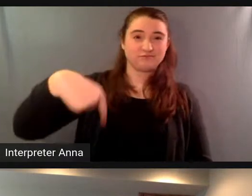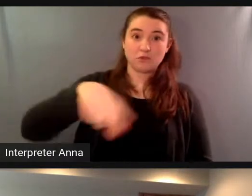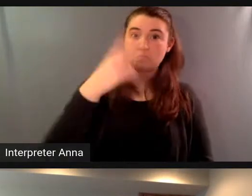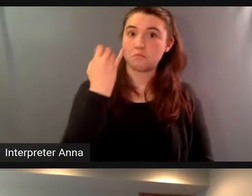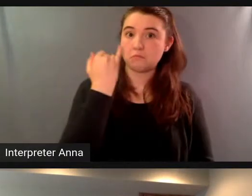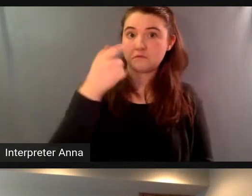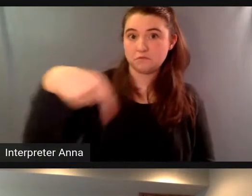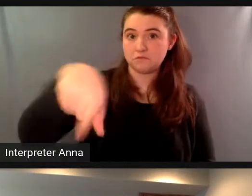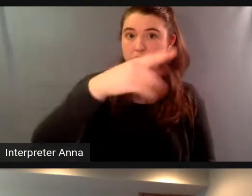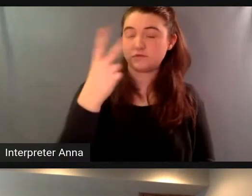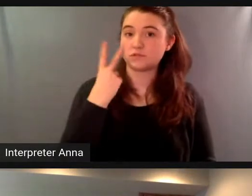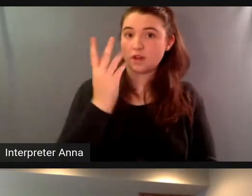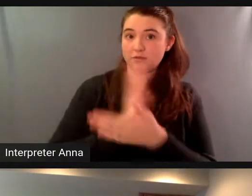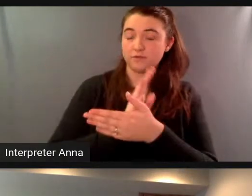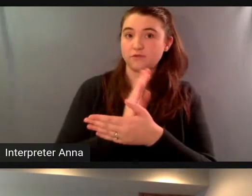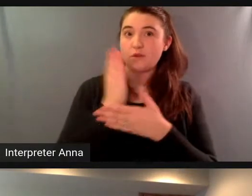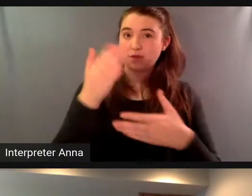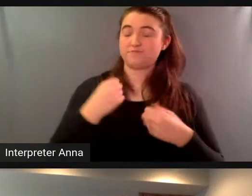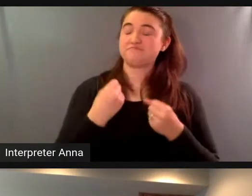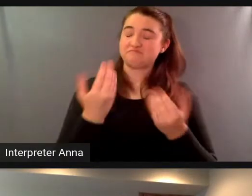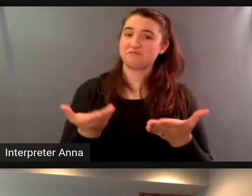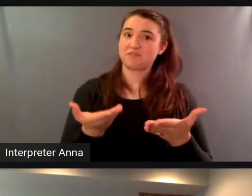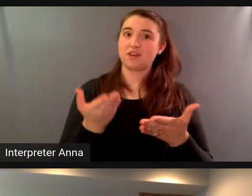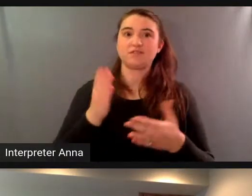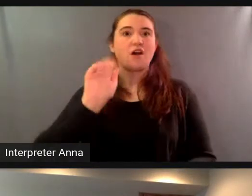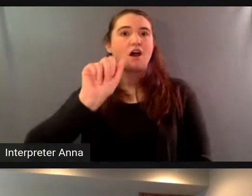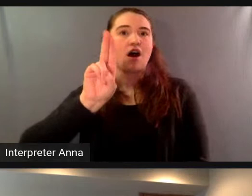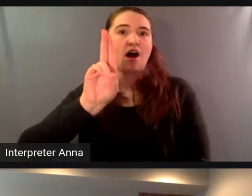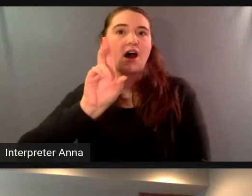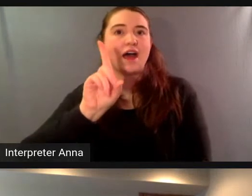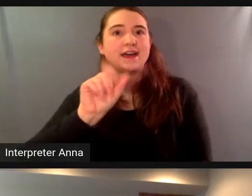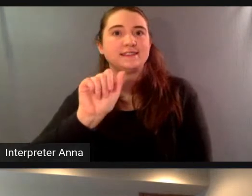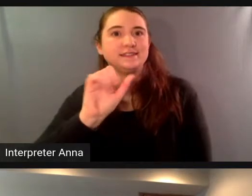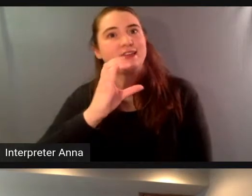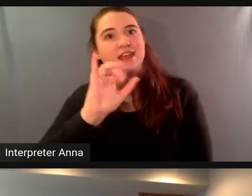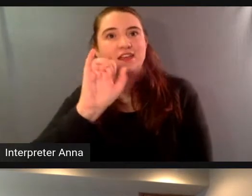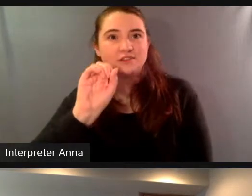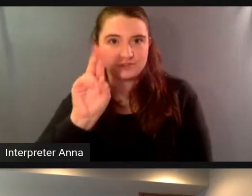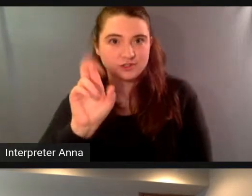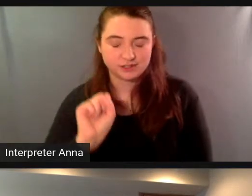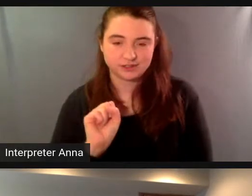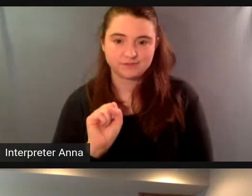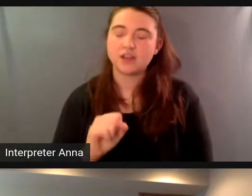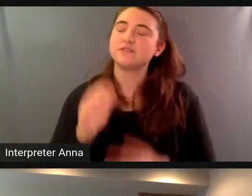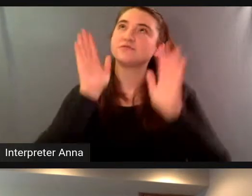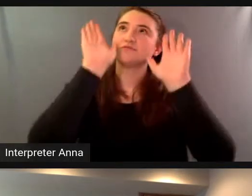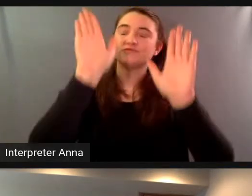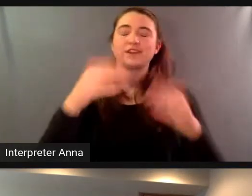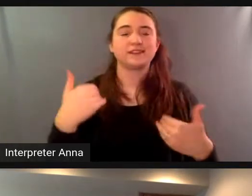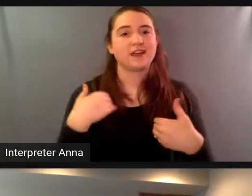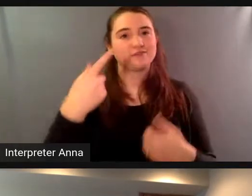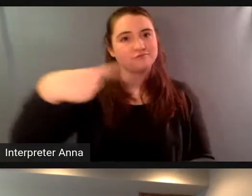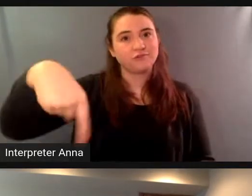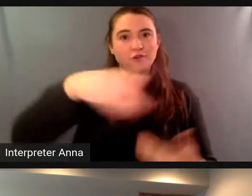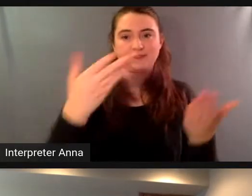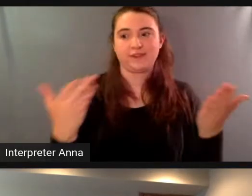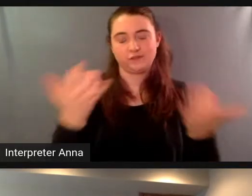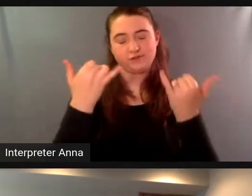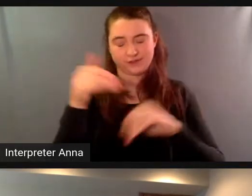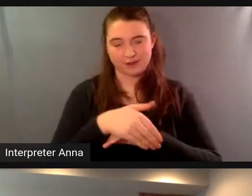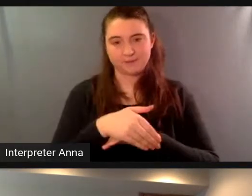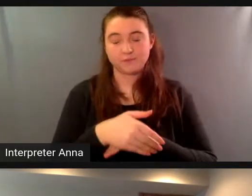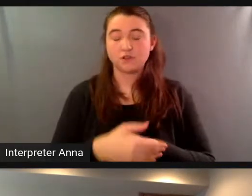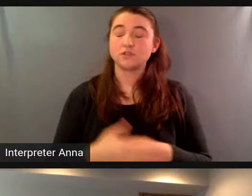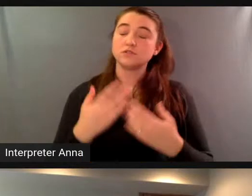that's mark nelson so it's a real thrill to have you all with us this evening um i guess to start